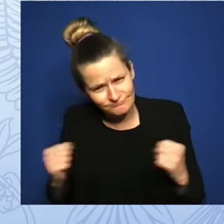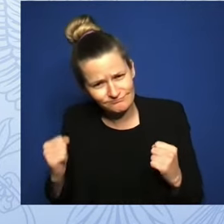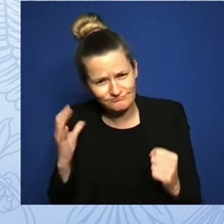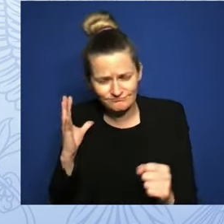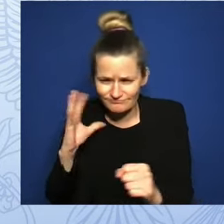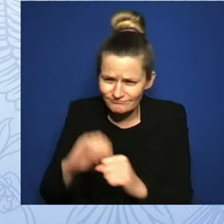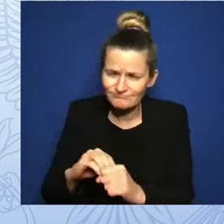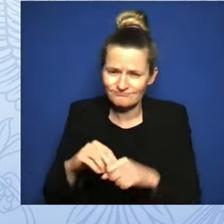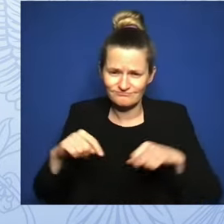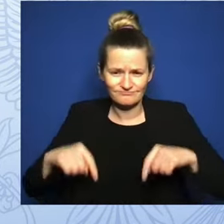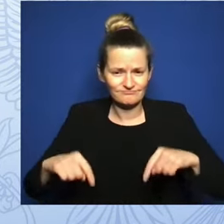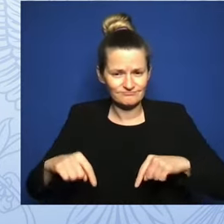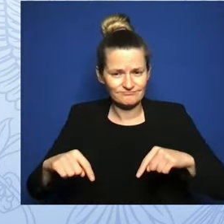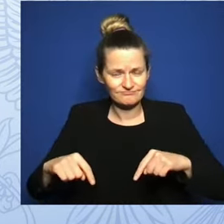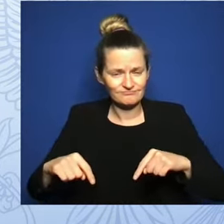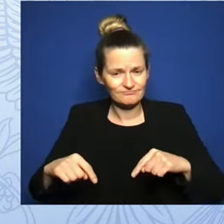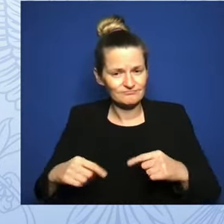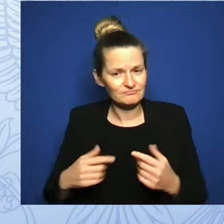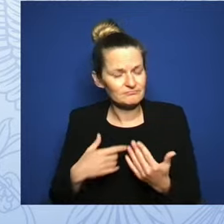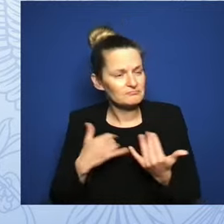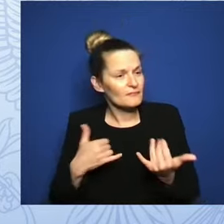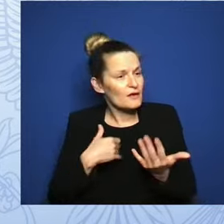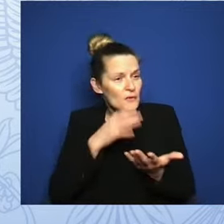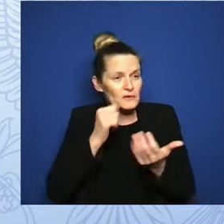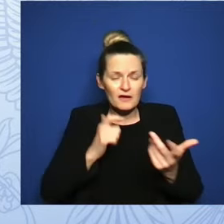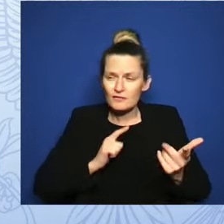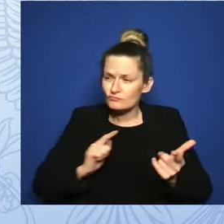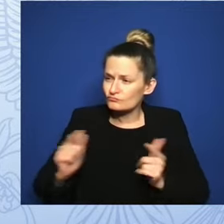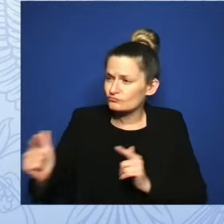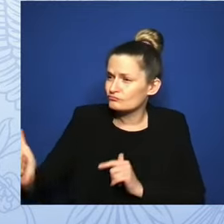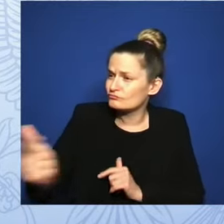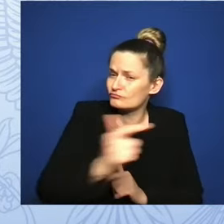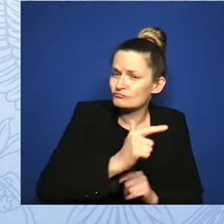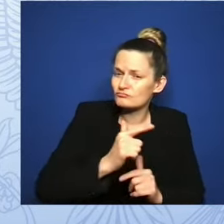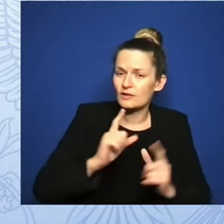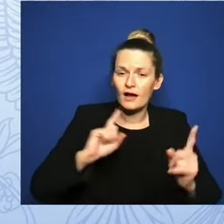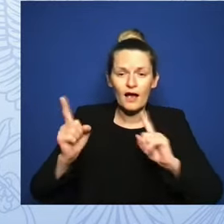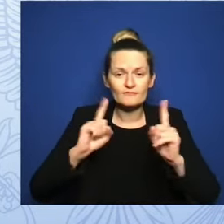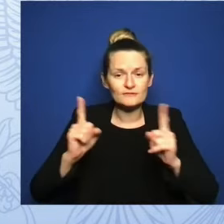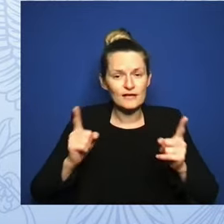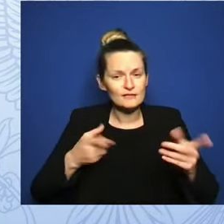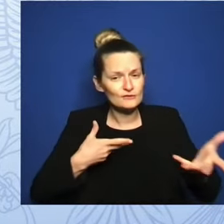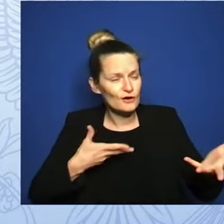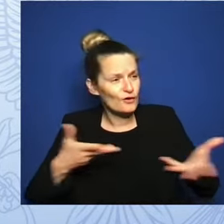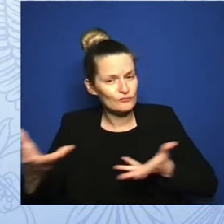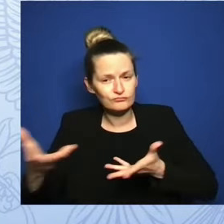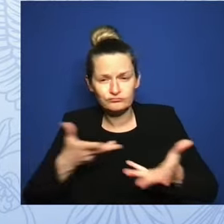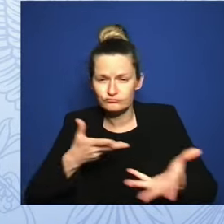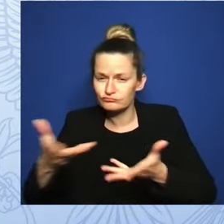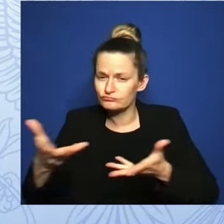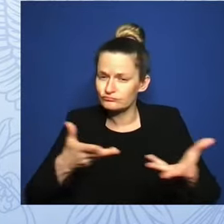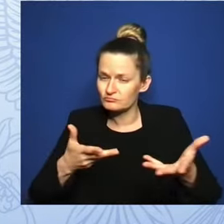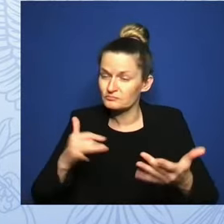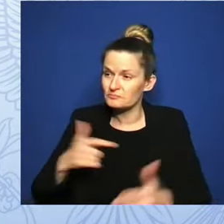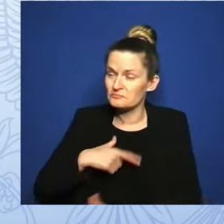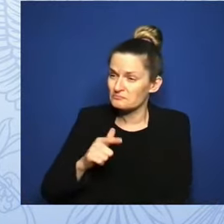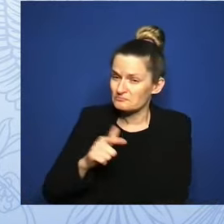conversation led by Jen Klein, the director of our Gender Policy Council, who has worked tirelessly